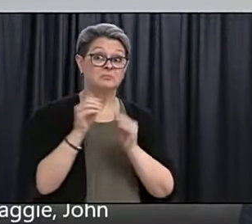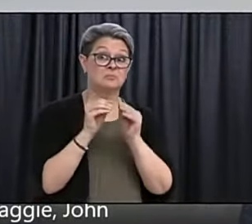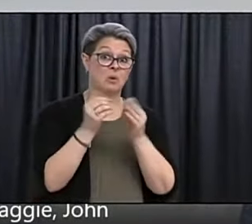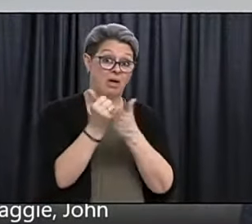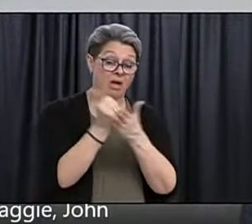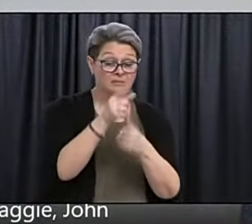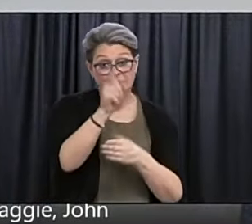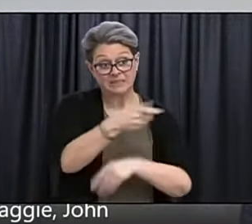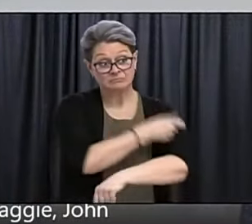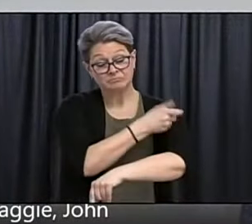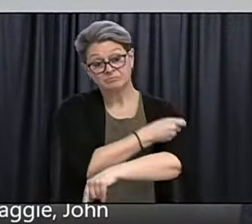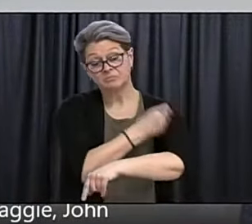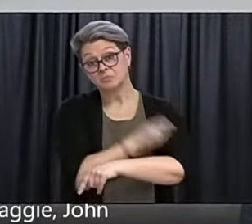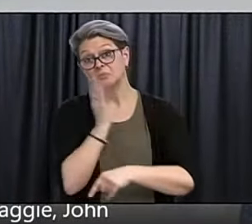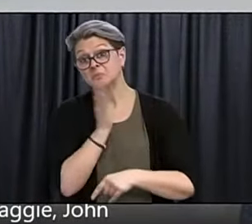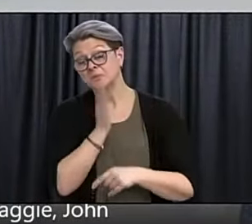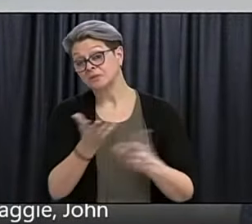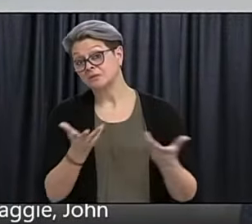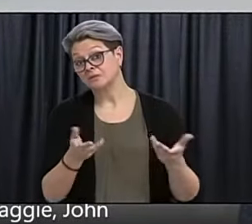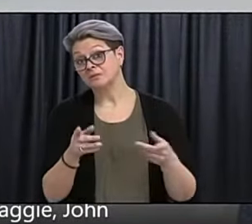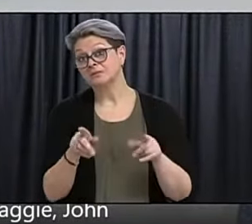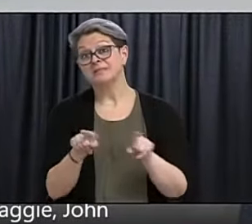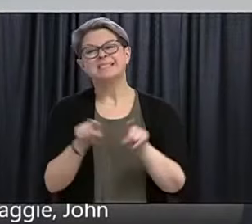um, through our flu vaccine campaign?